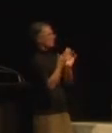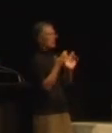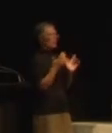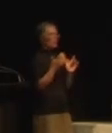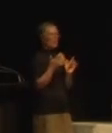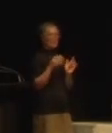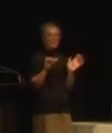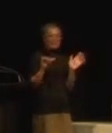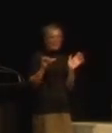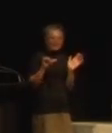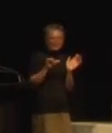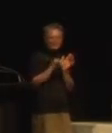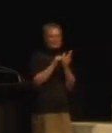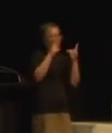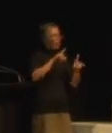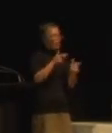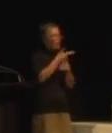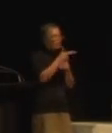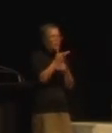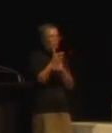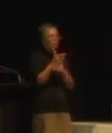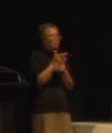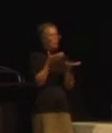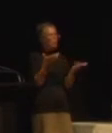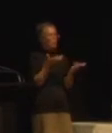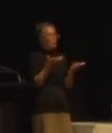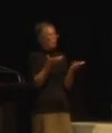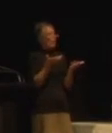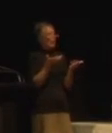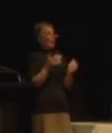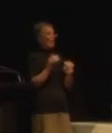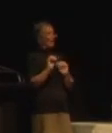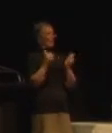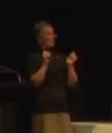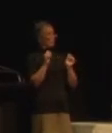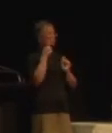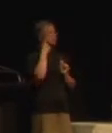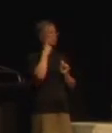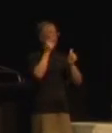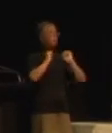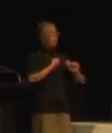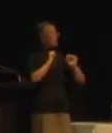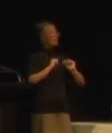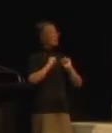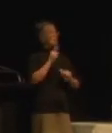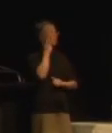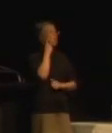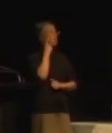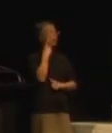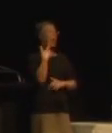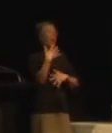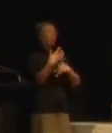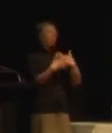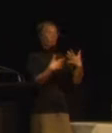a little bit and moving. We had rehearsed the sequences and we thought we were really well prepared. But